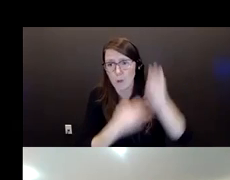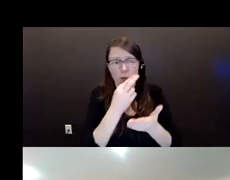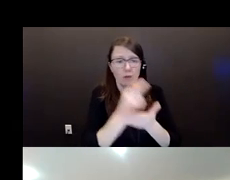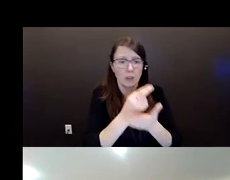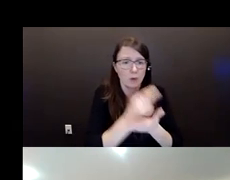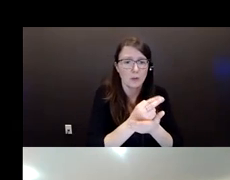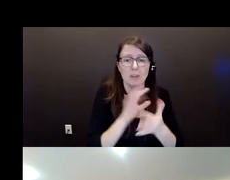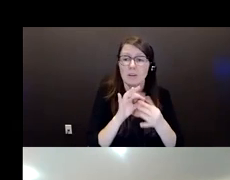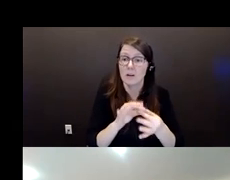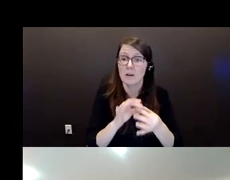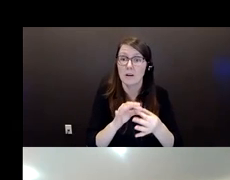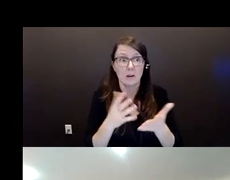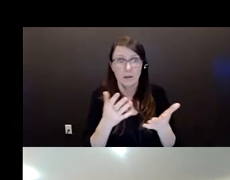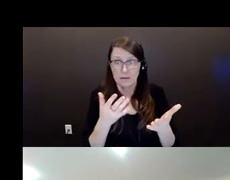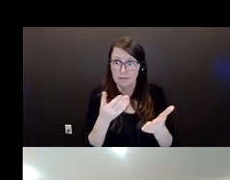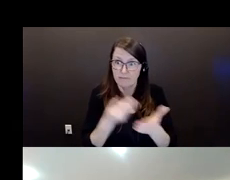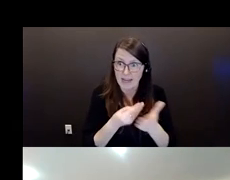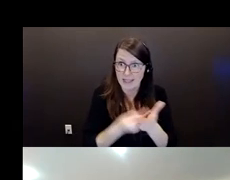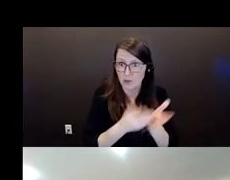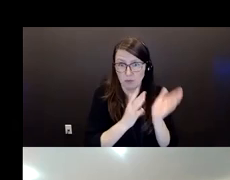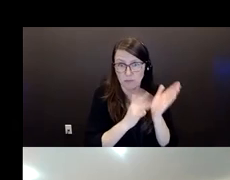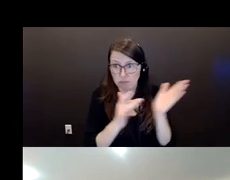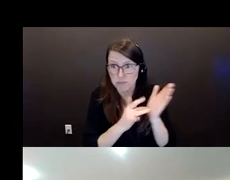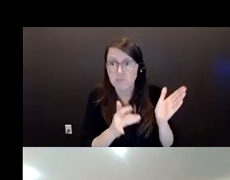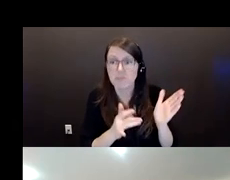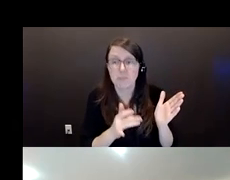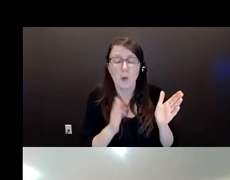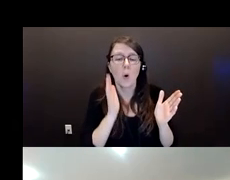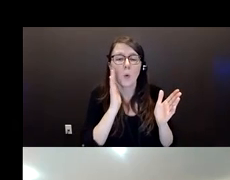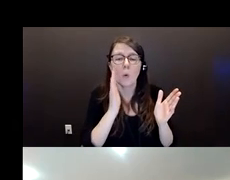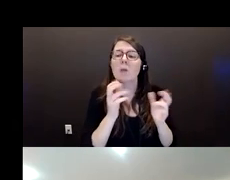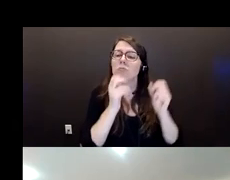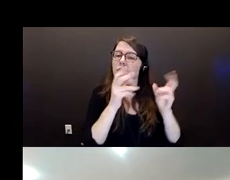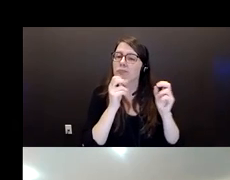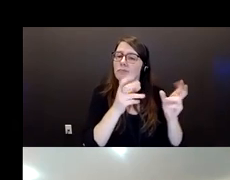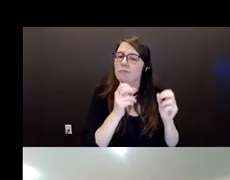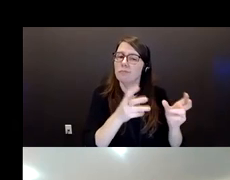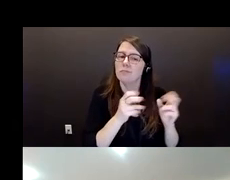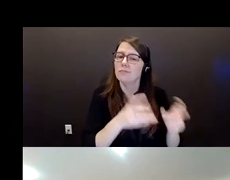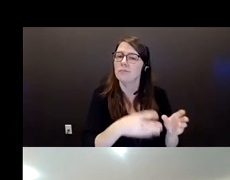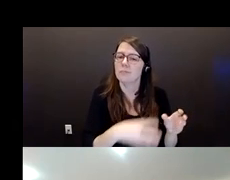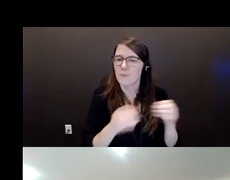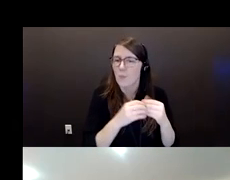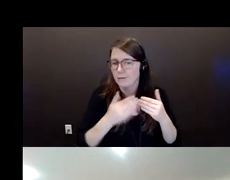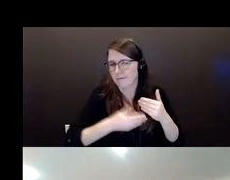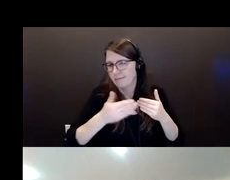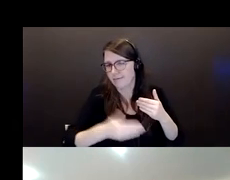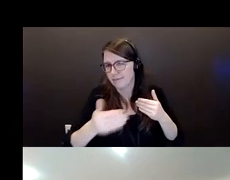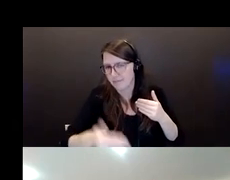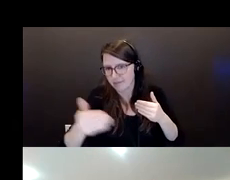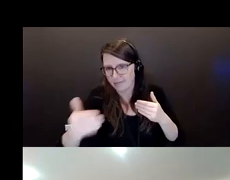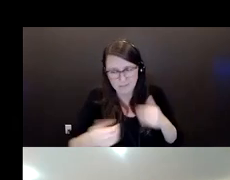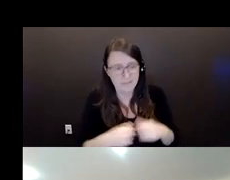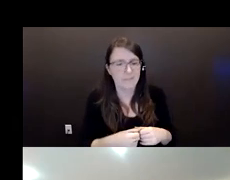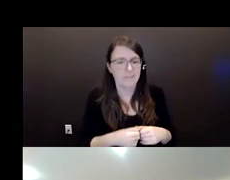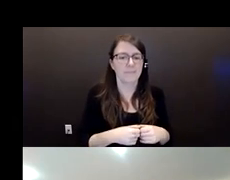individuals. We're producing more as time goes on with particularly unfortunately with COVID, but we do produce a